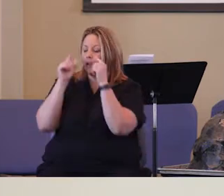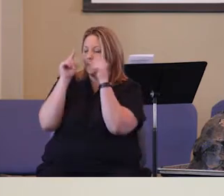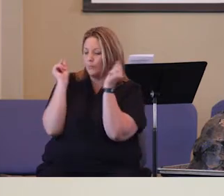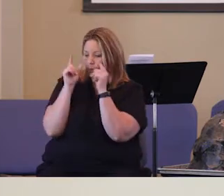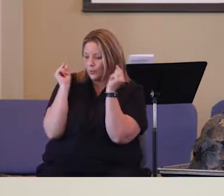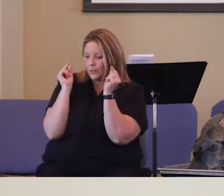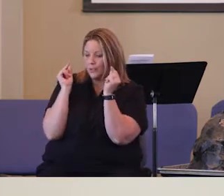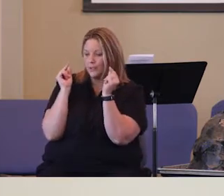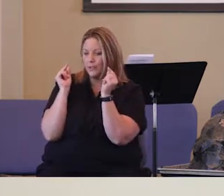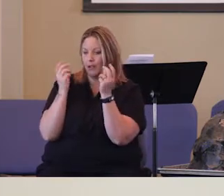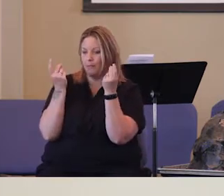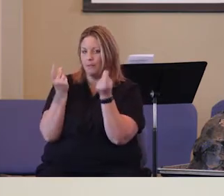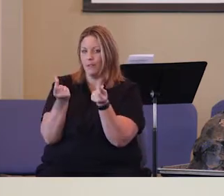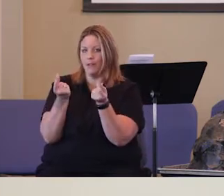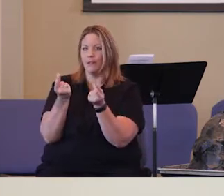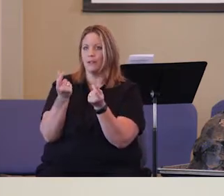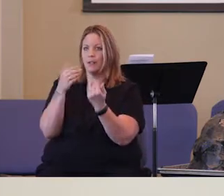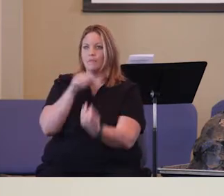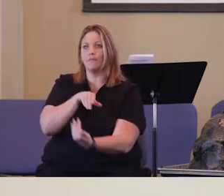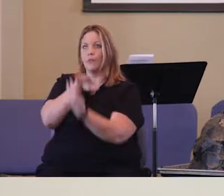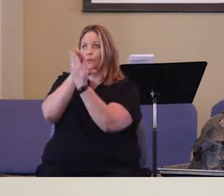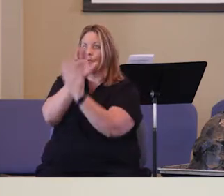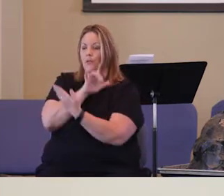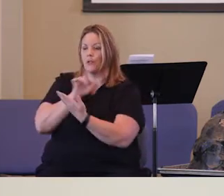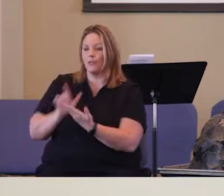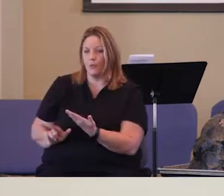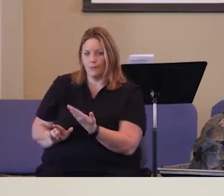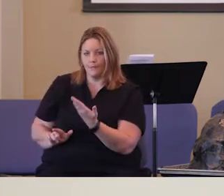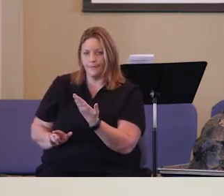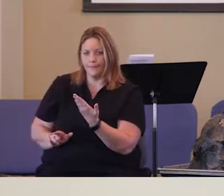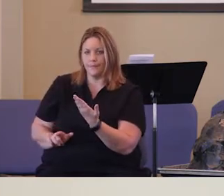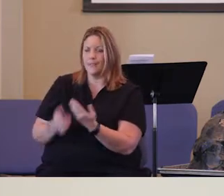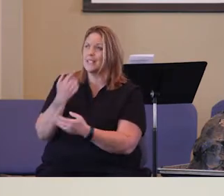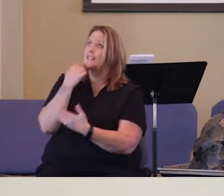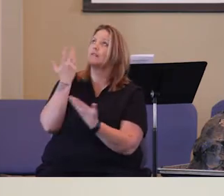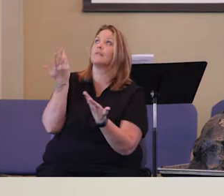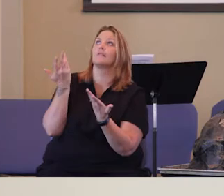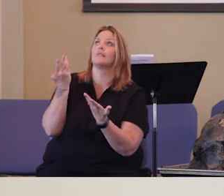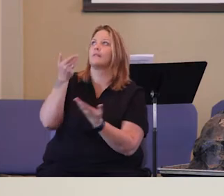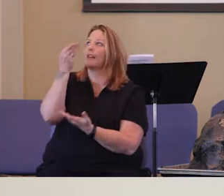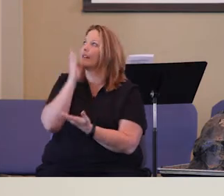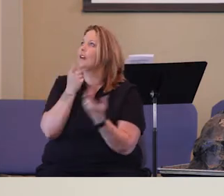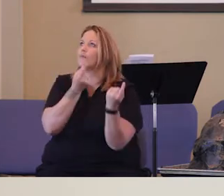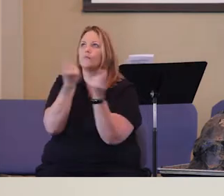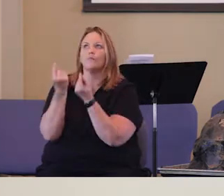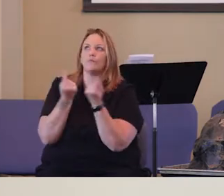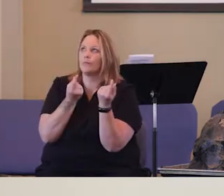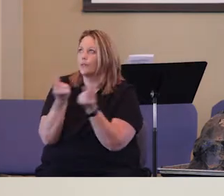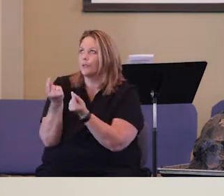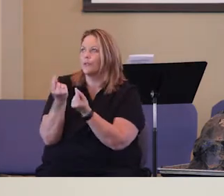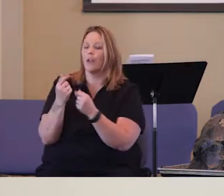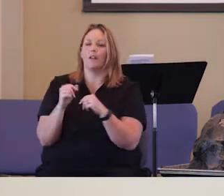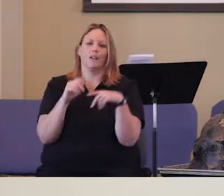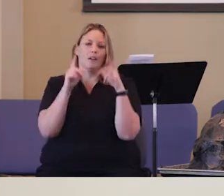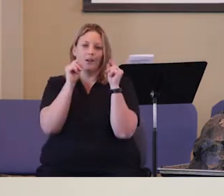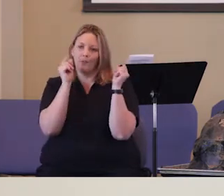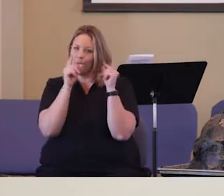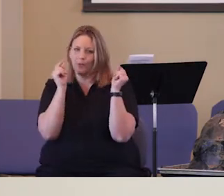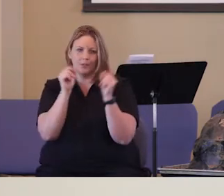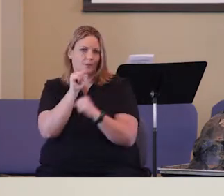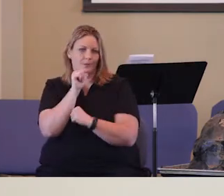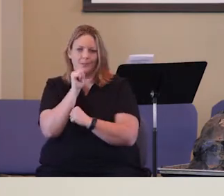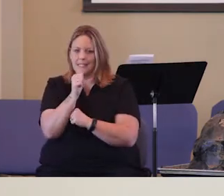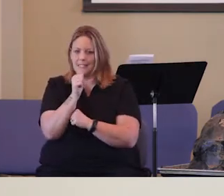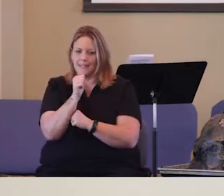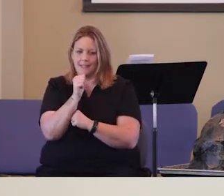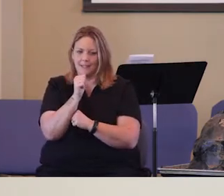So, Moses immediately goes before the Lord. He's like, God, what do you want us to do? And Moses was an